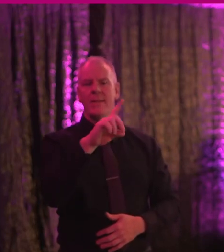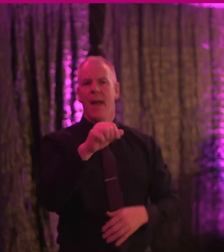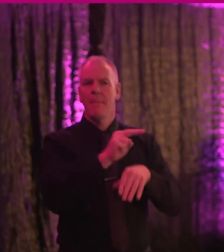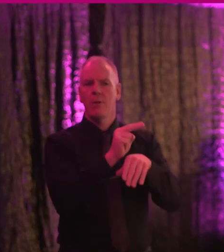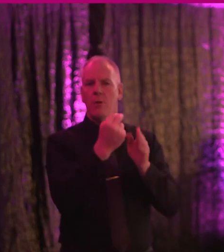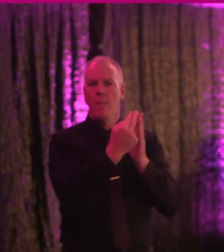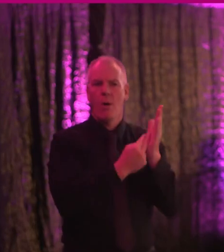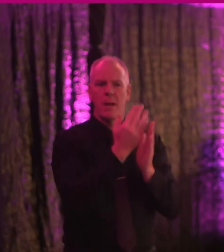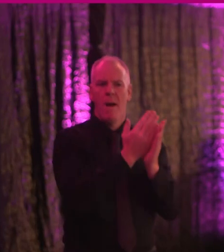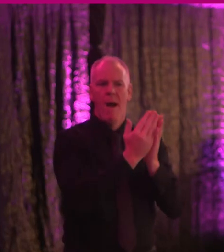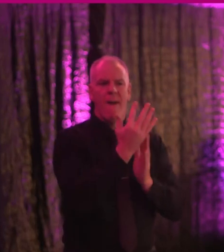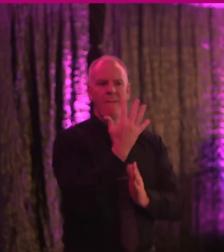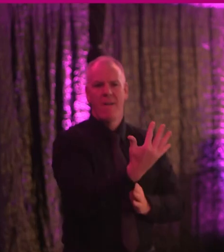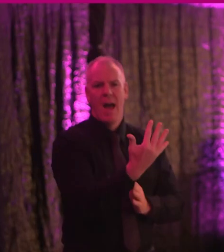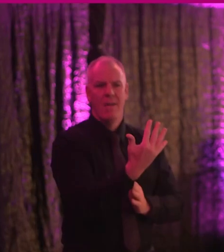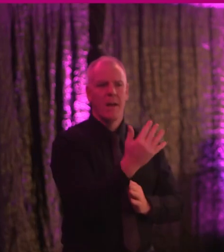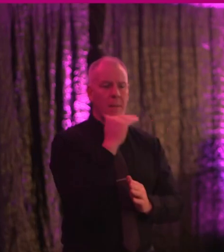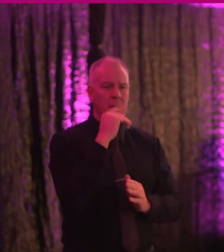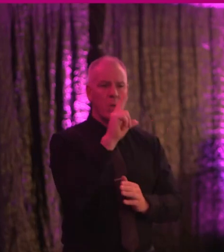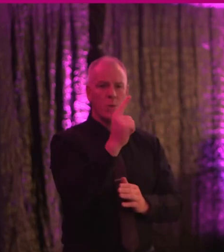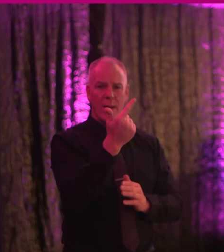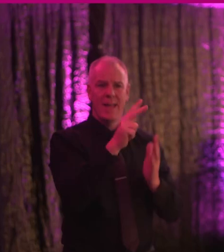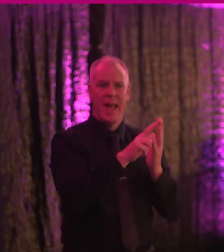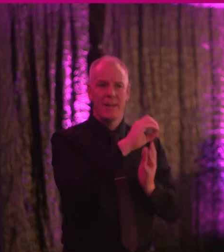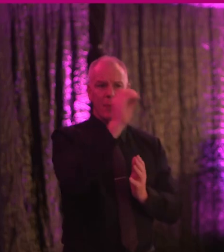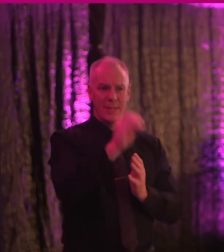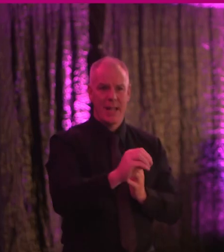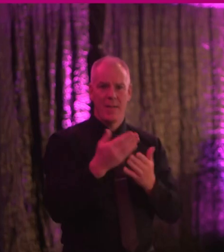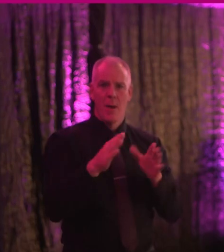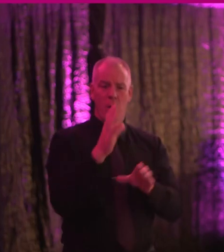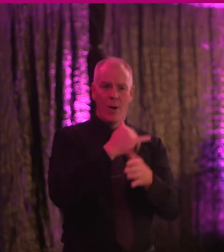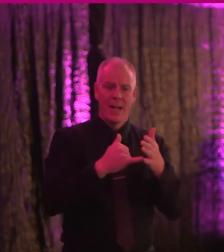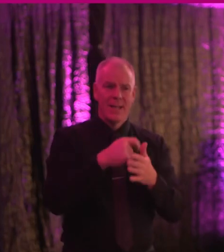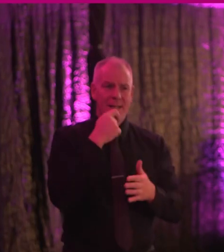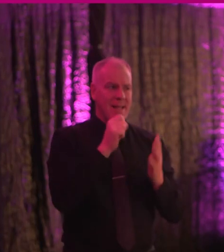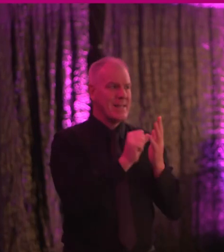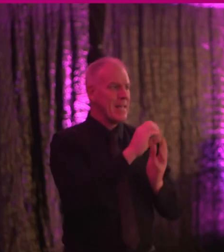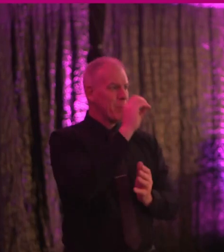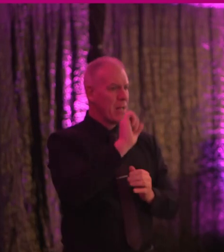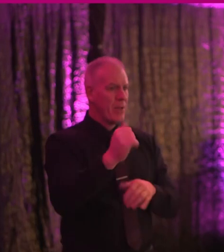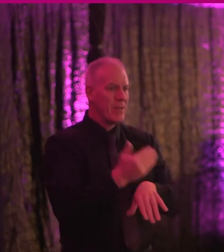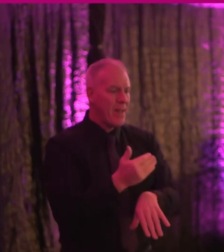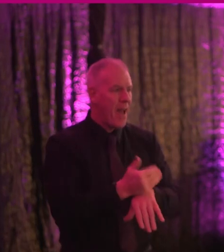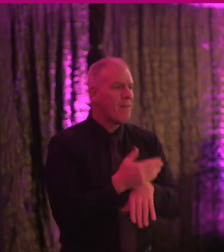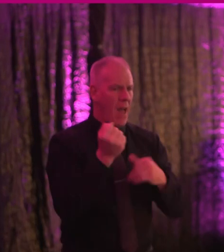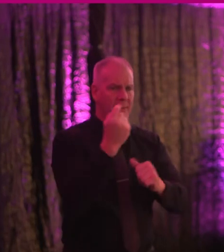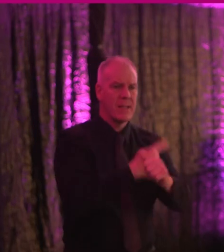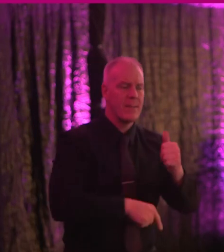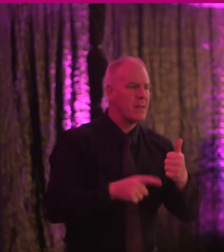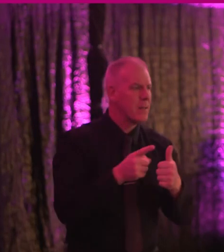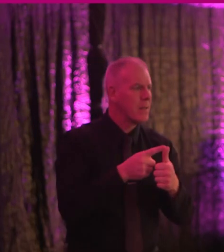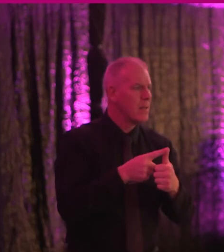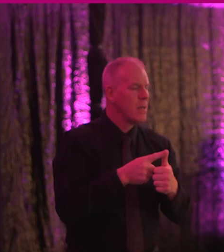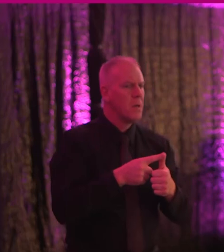on Part 5, 28% of the public bodies reported that over 6% of their employees had a disability,